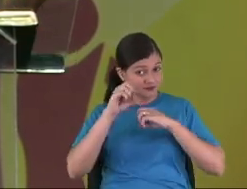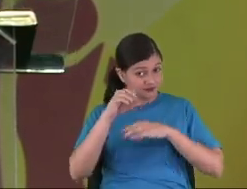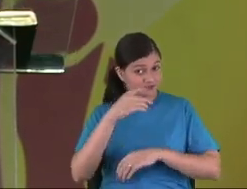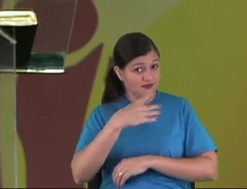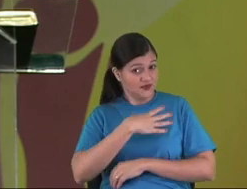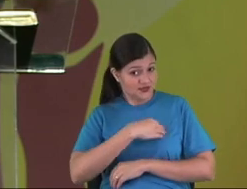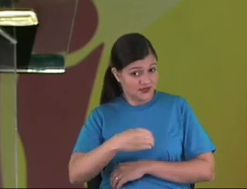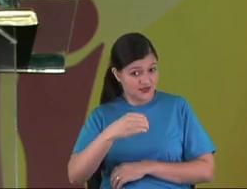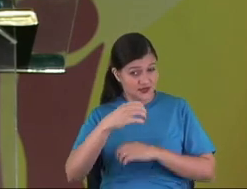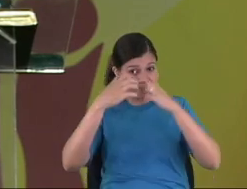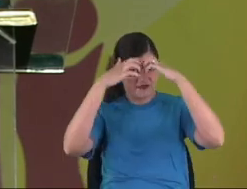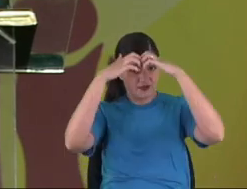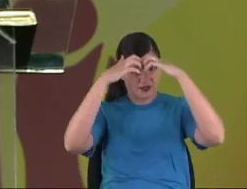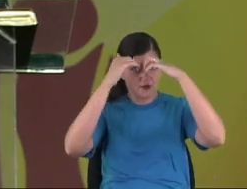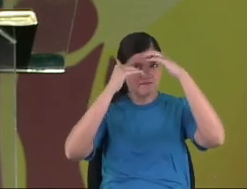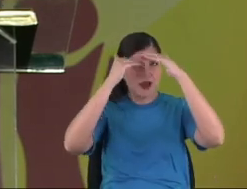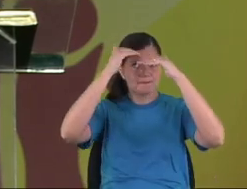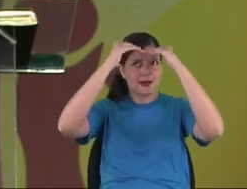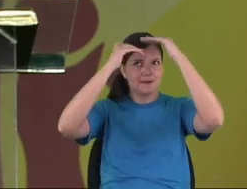how